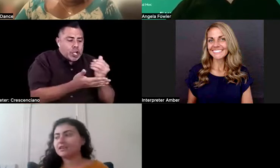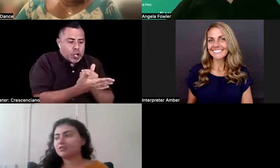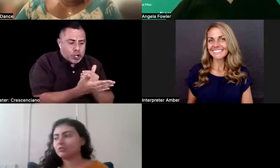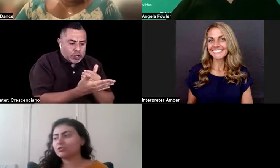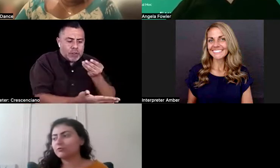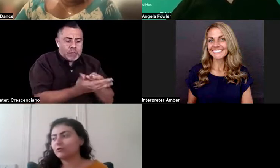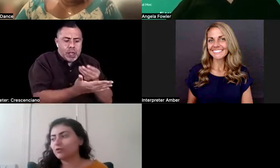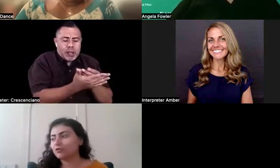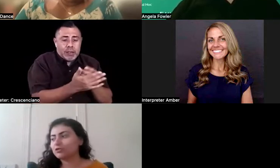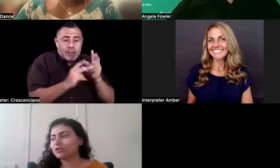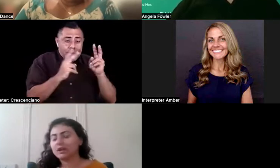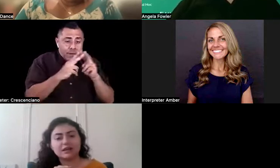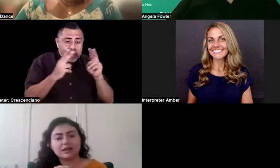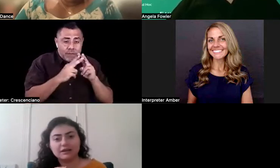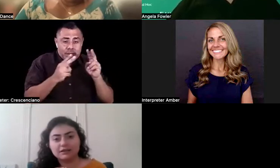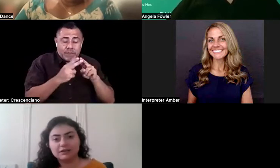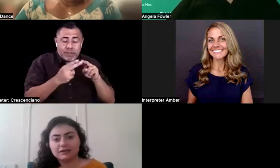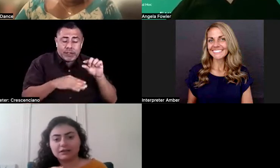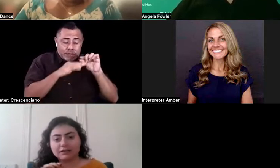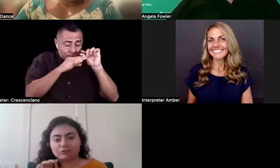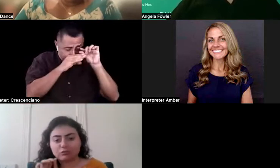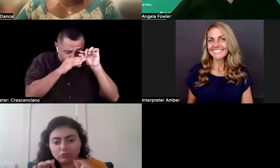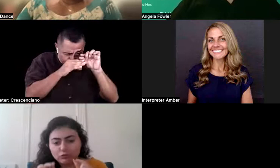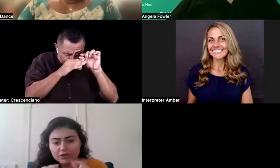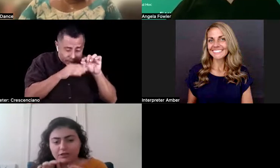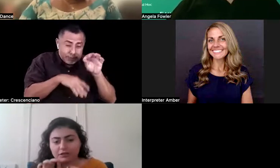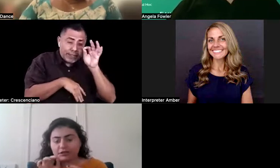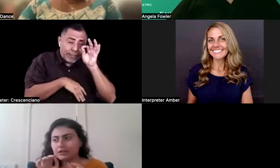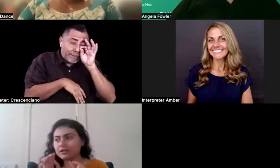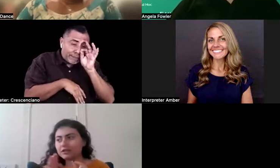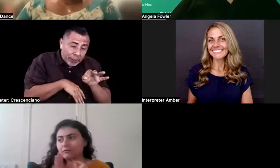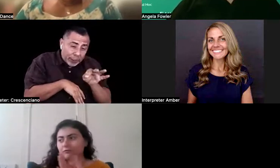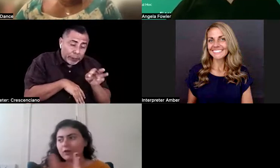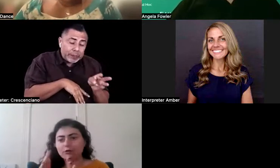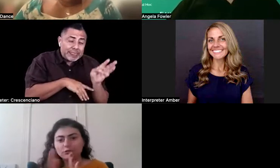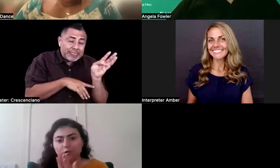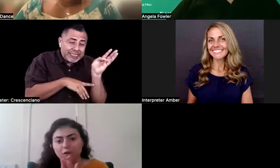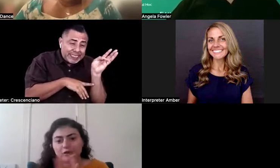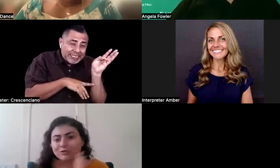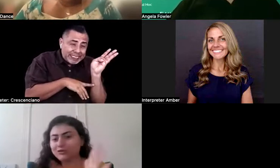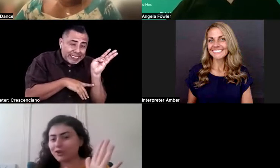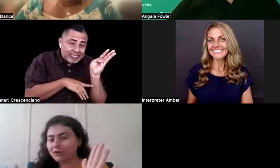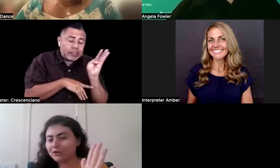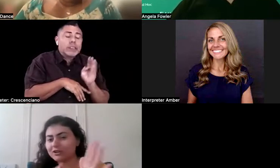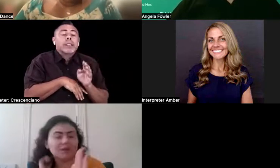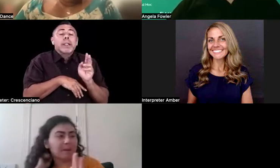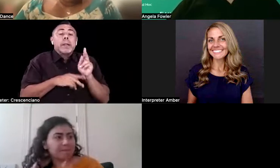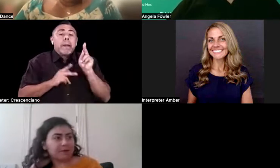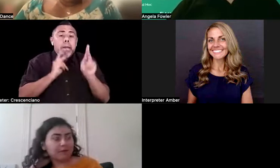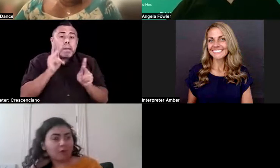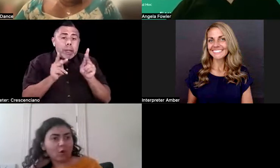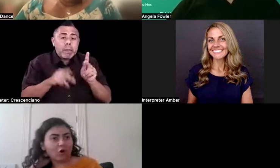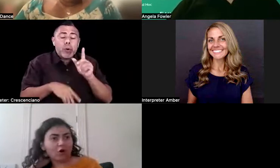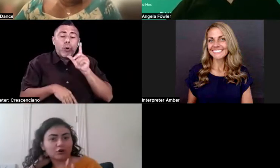And those are folks that like really found a way or started it